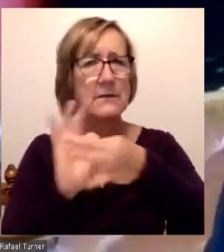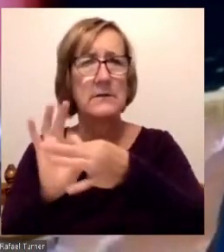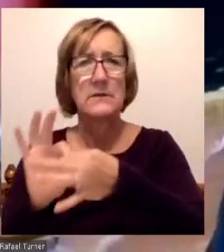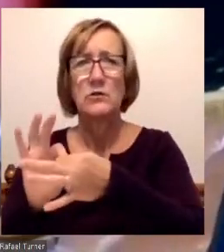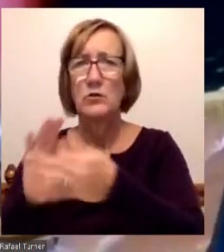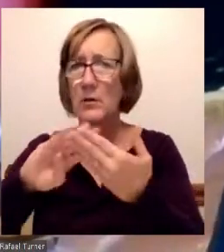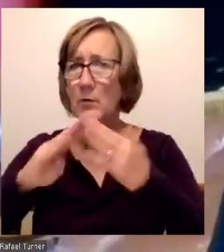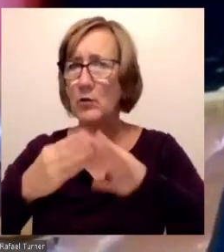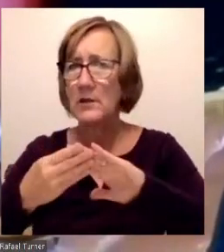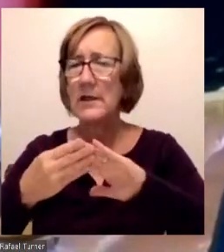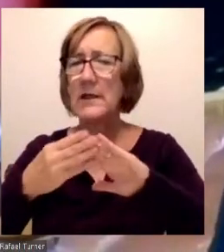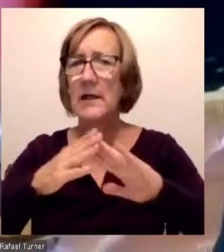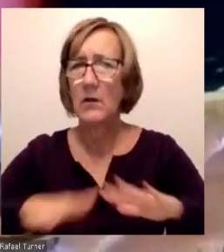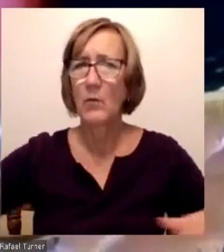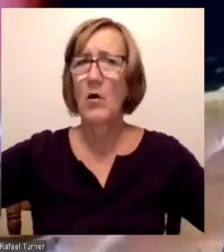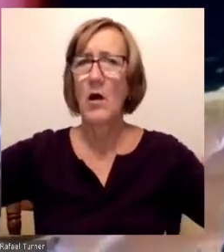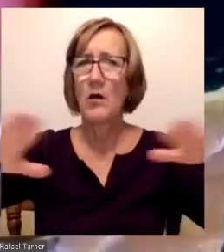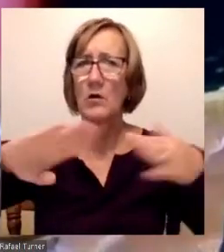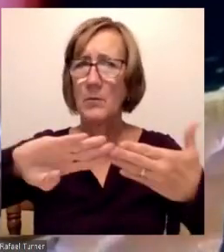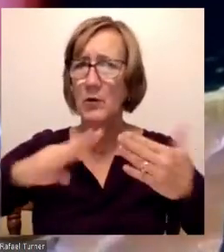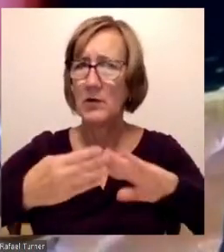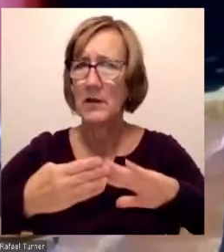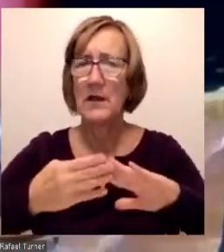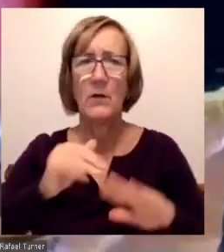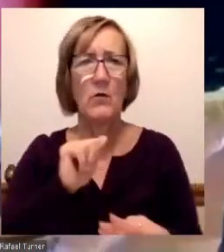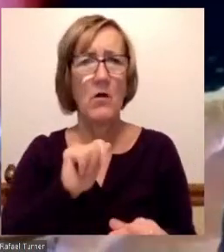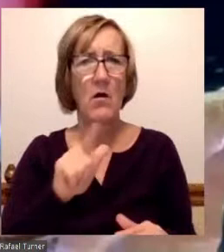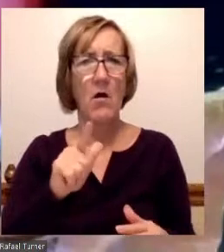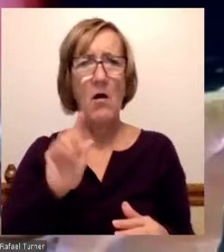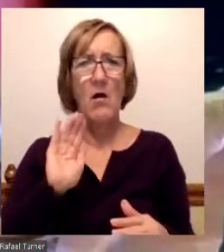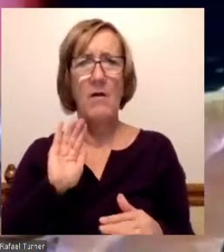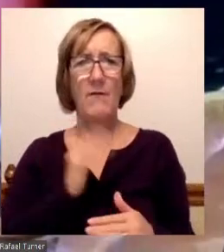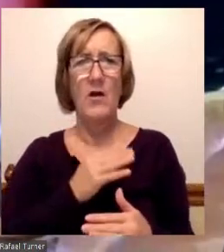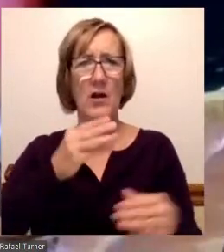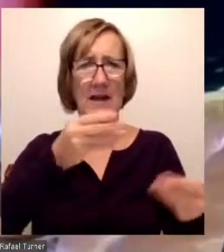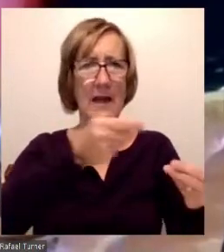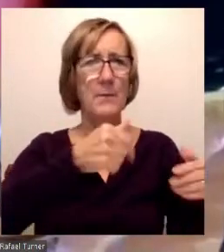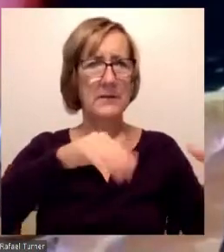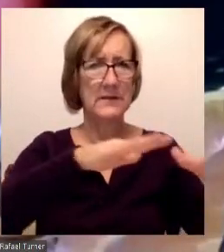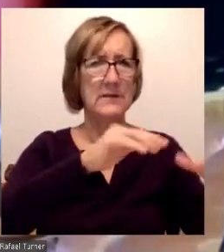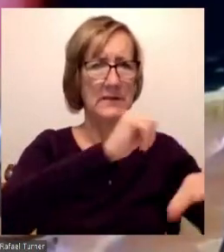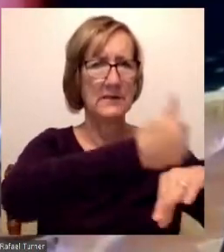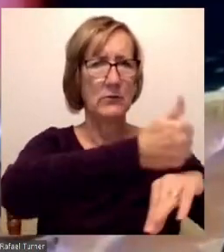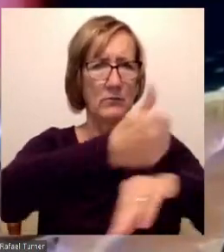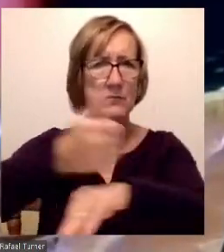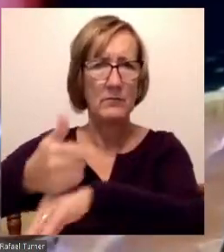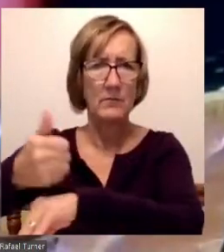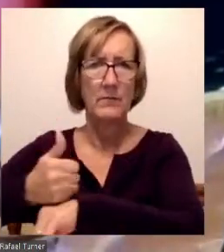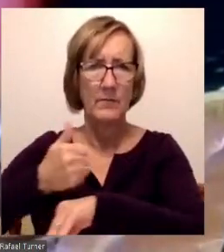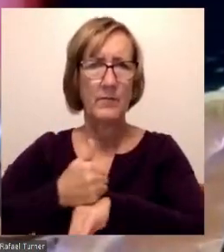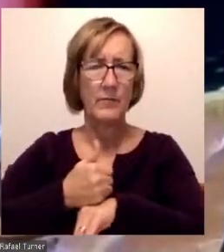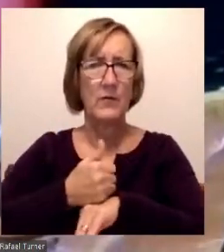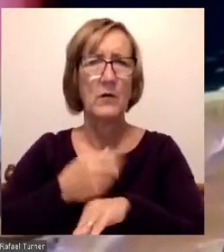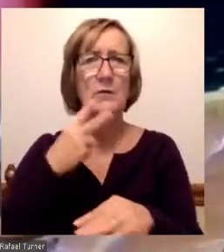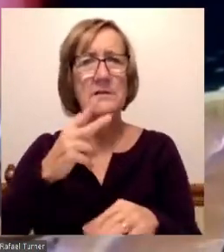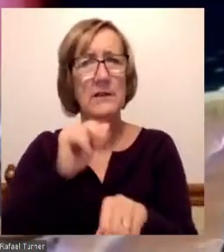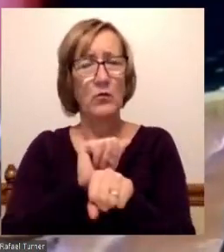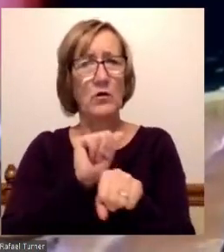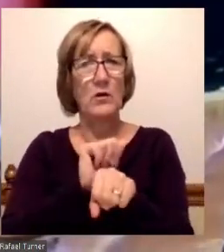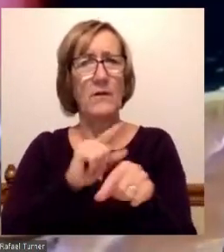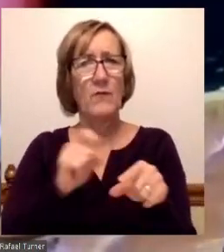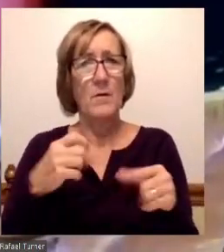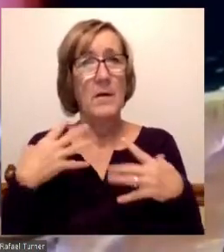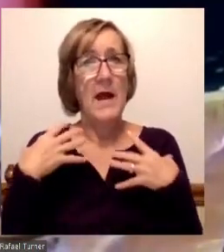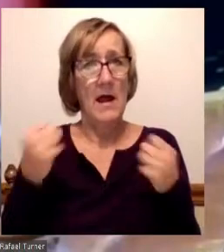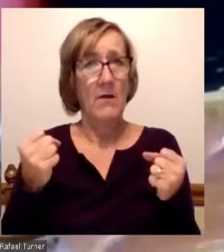community and to the broader community where all of our campuses reside. We've seen work from our health science